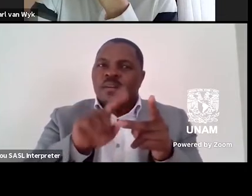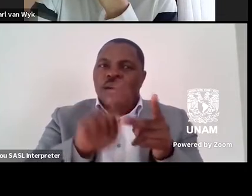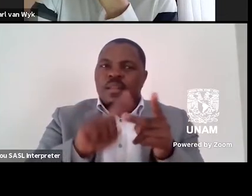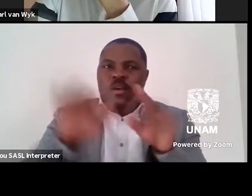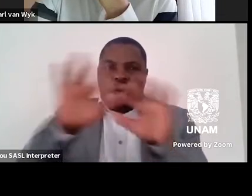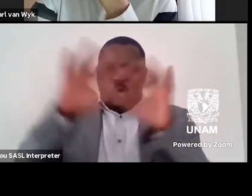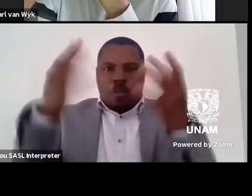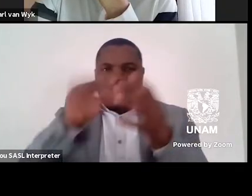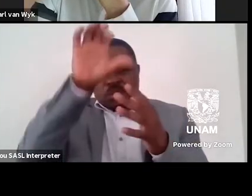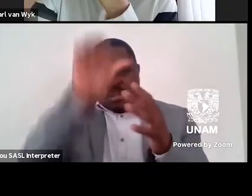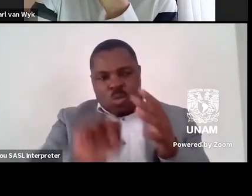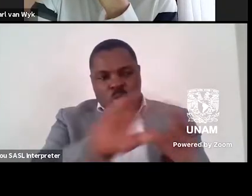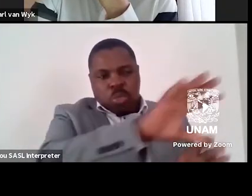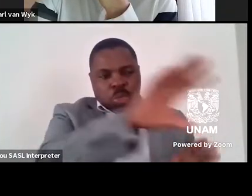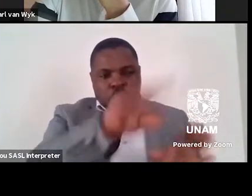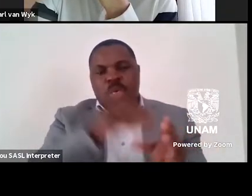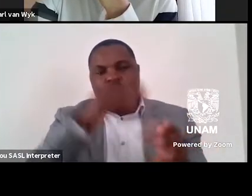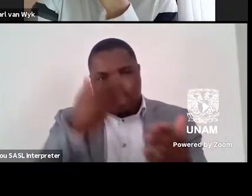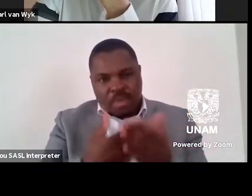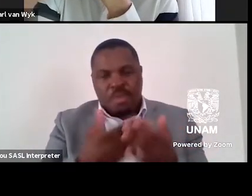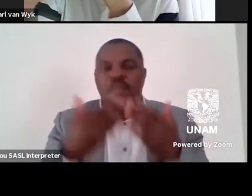south. Thank you.